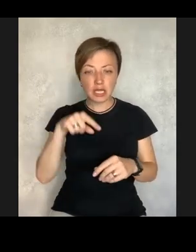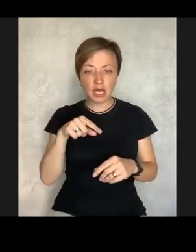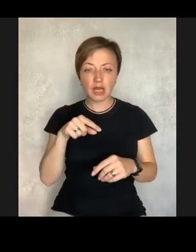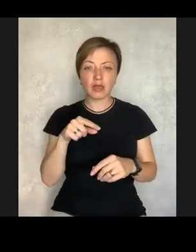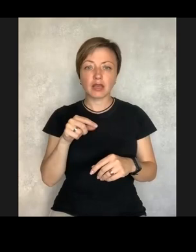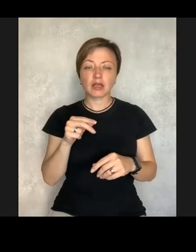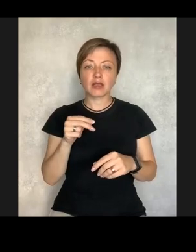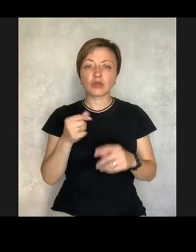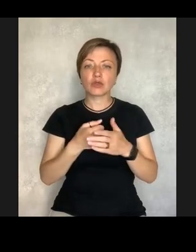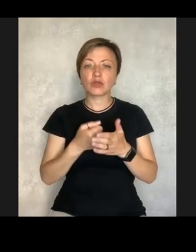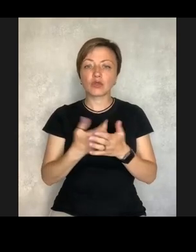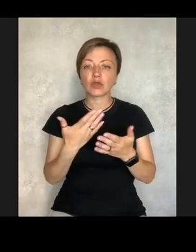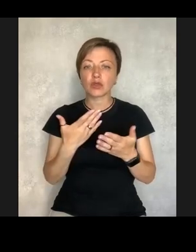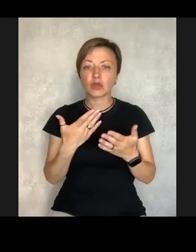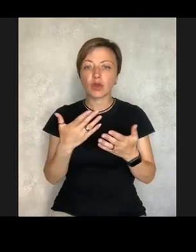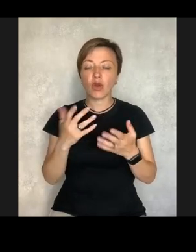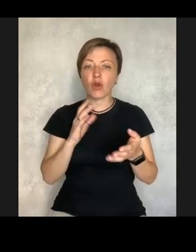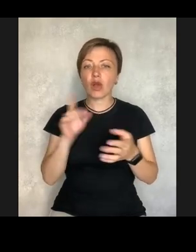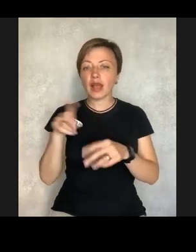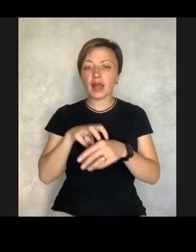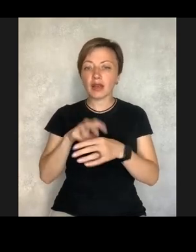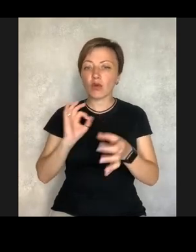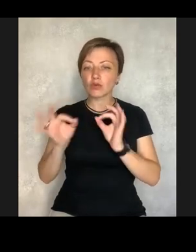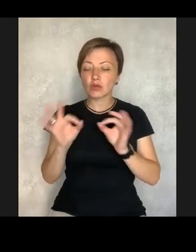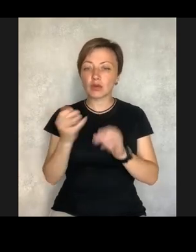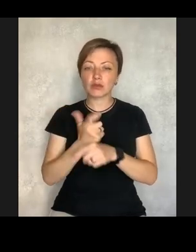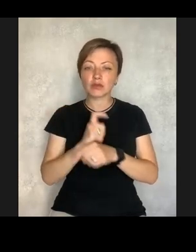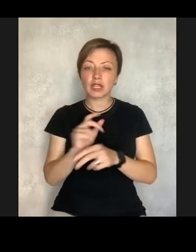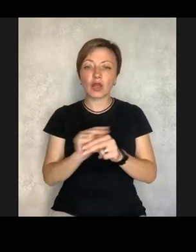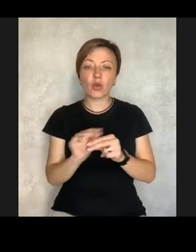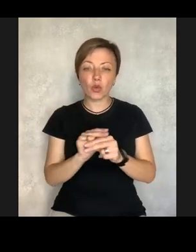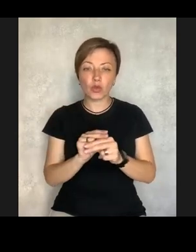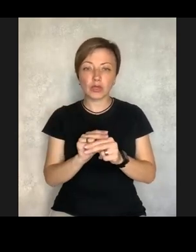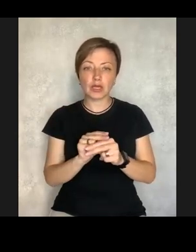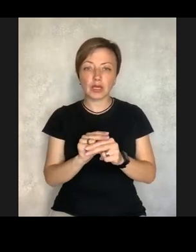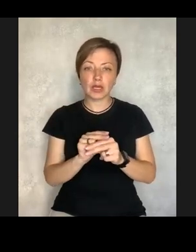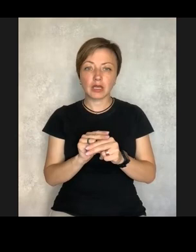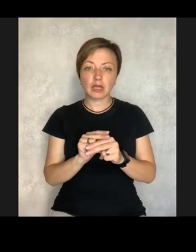we know more than the doctors we see for advice.